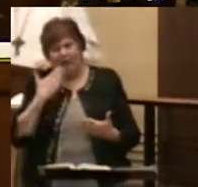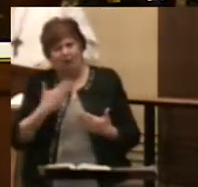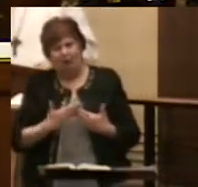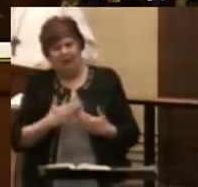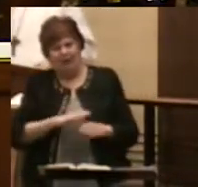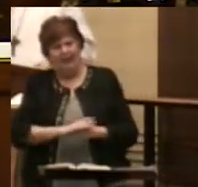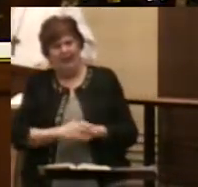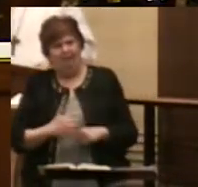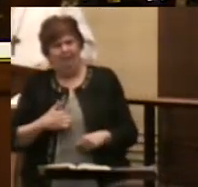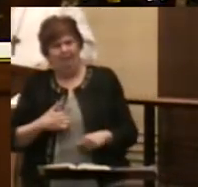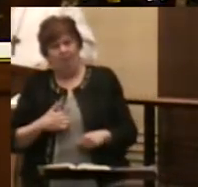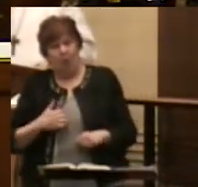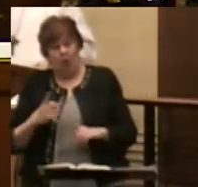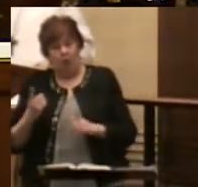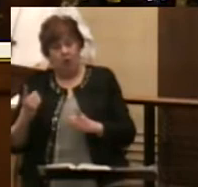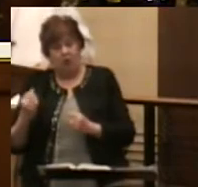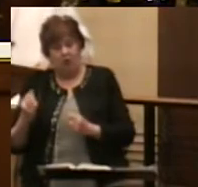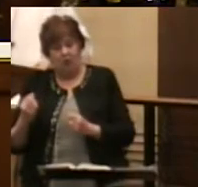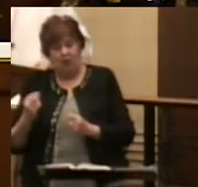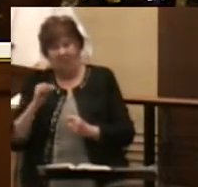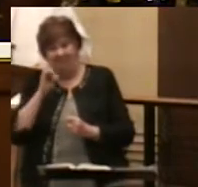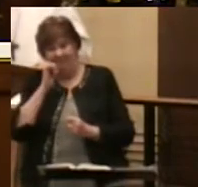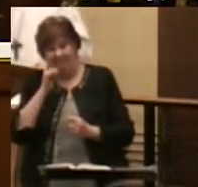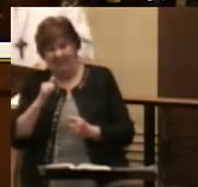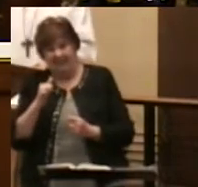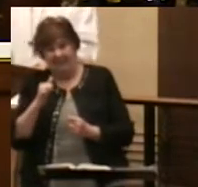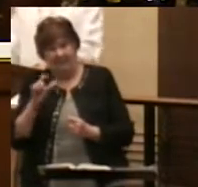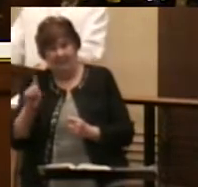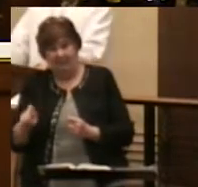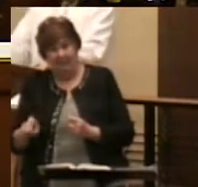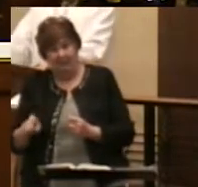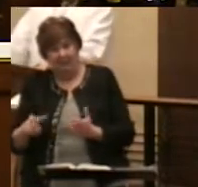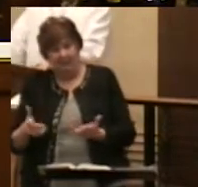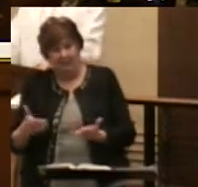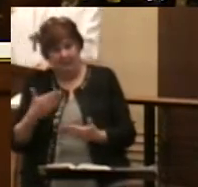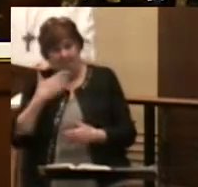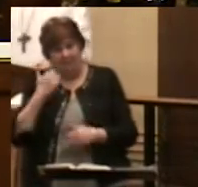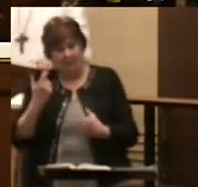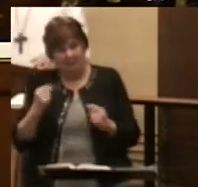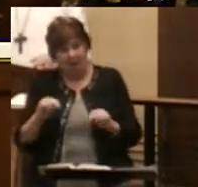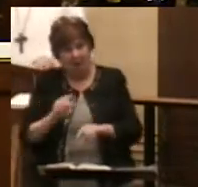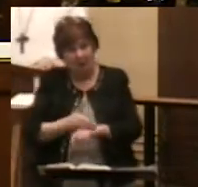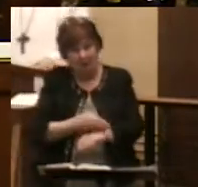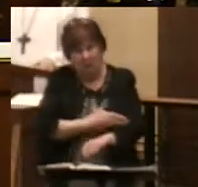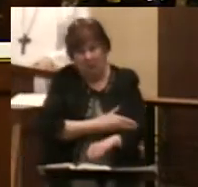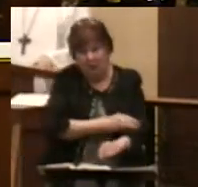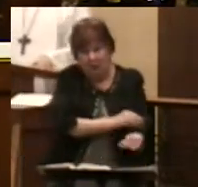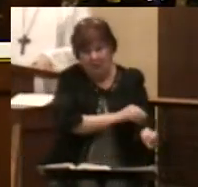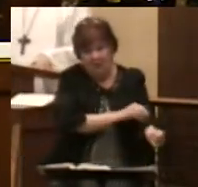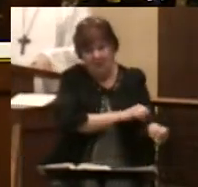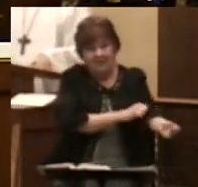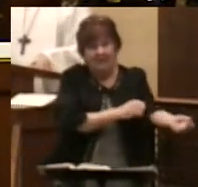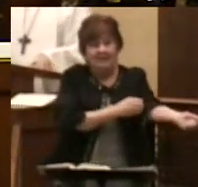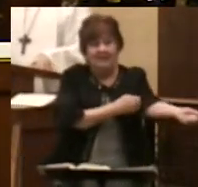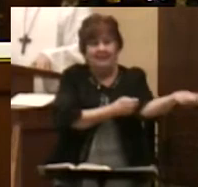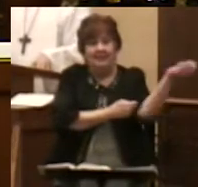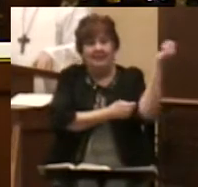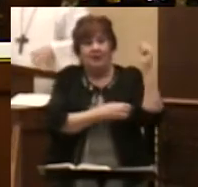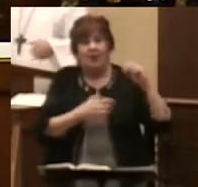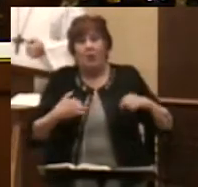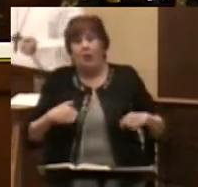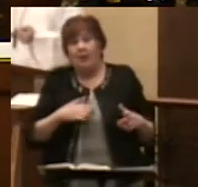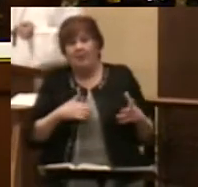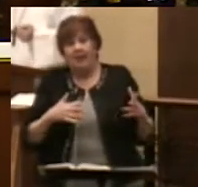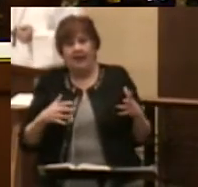shouldn't be doing, and then try your best to improve. Such a baptism we might describe in our parlance as